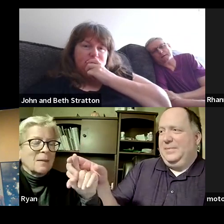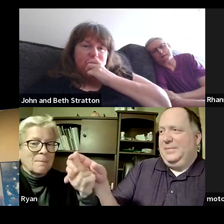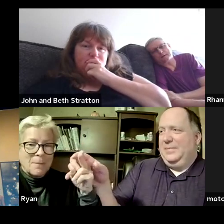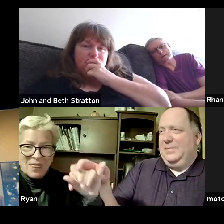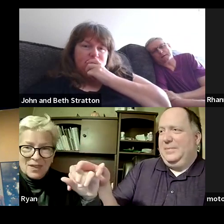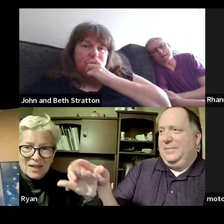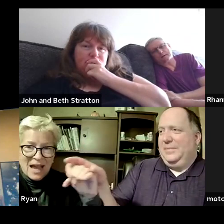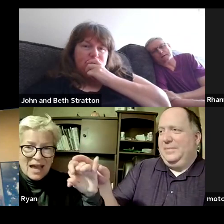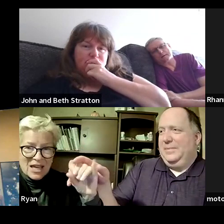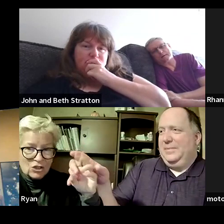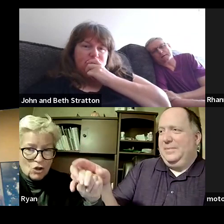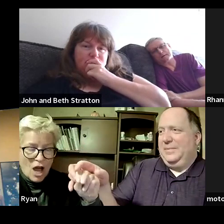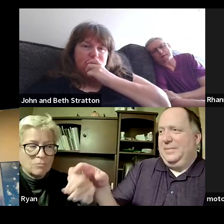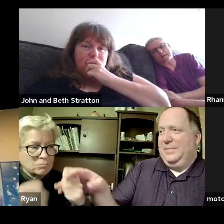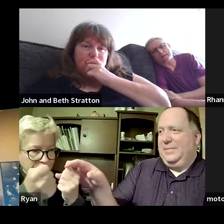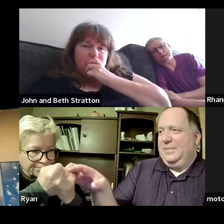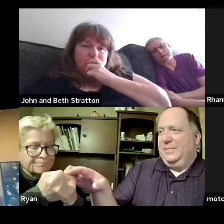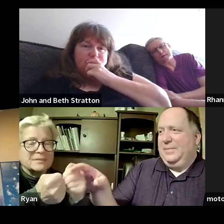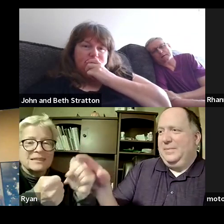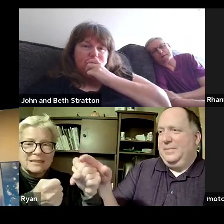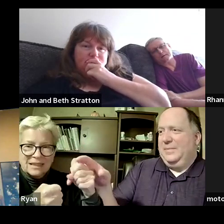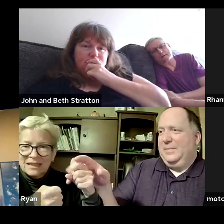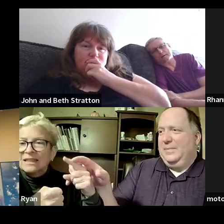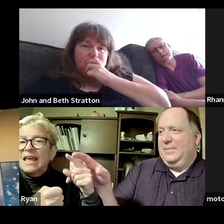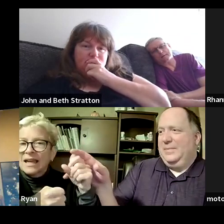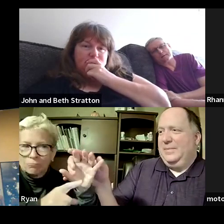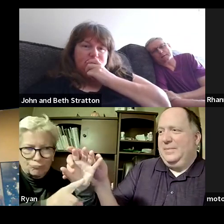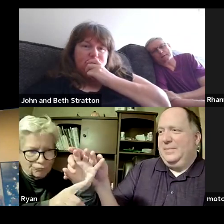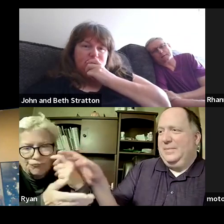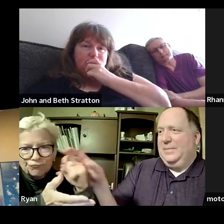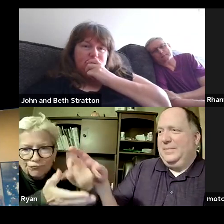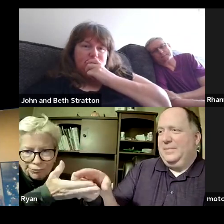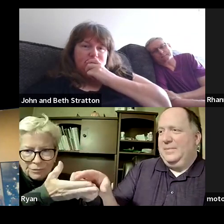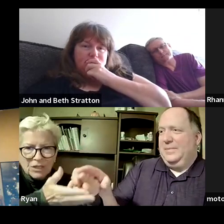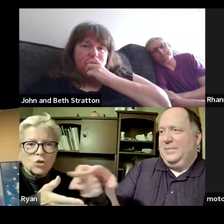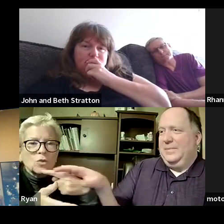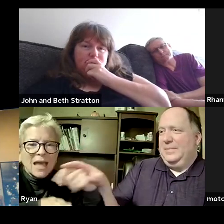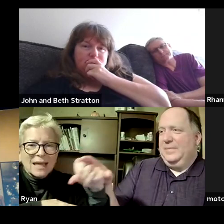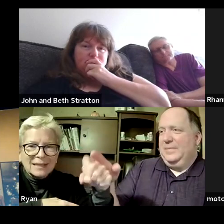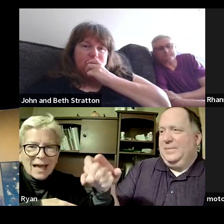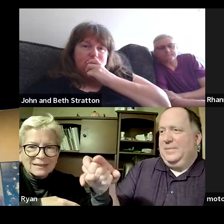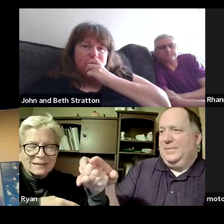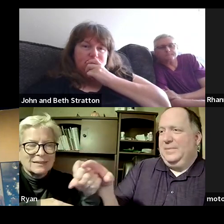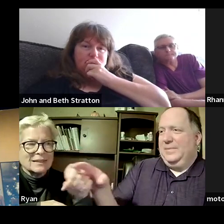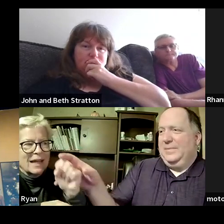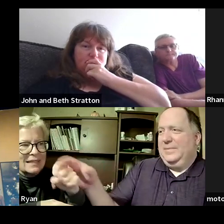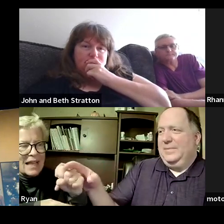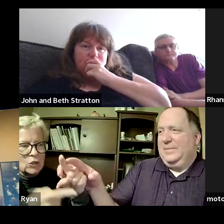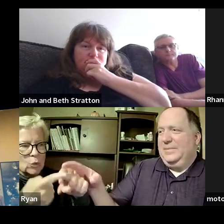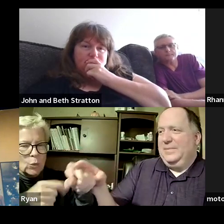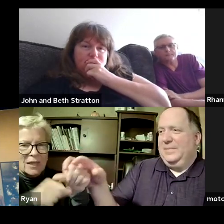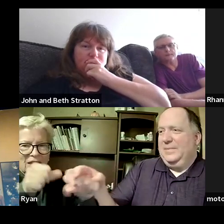the fact that you said yes to each other willingly and as you joined us here